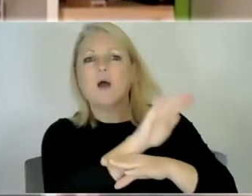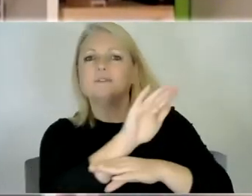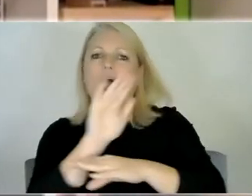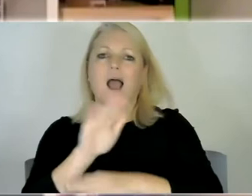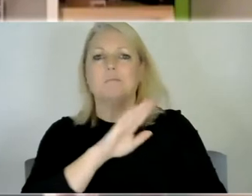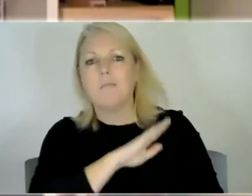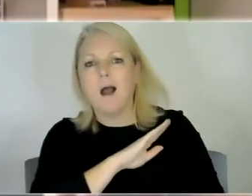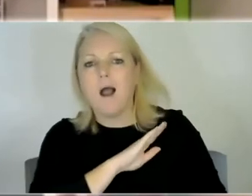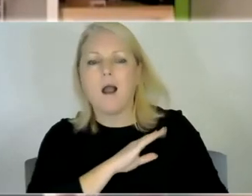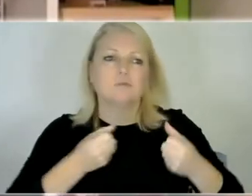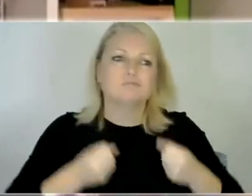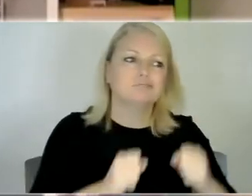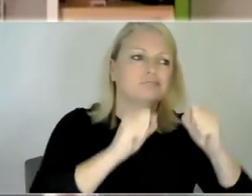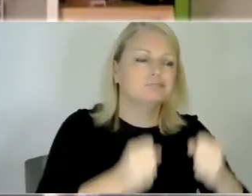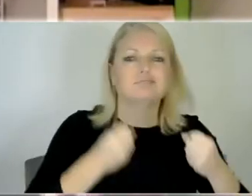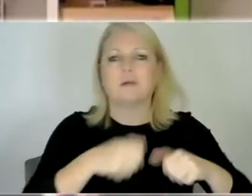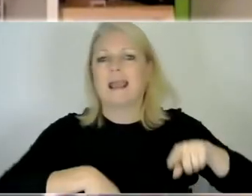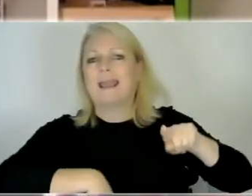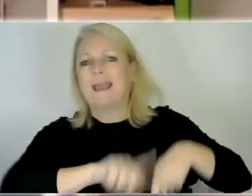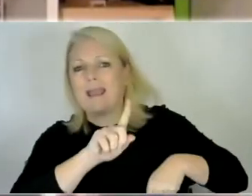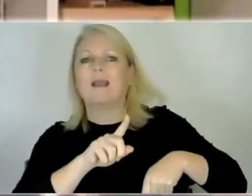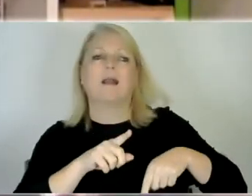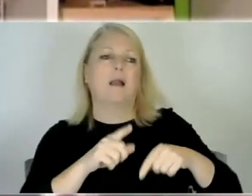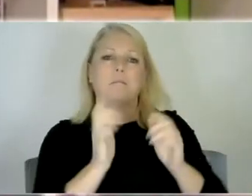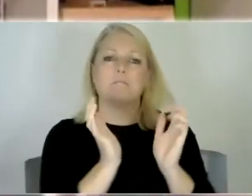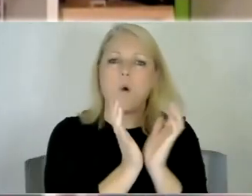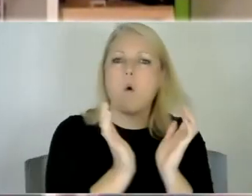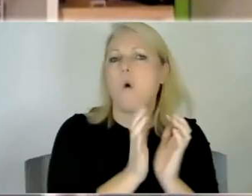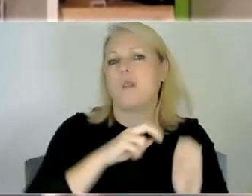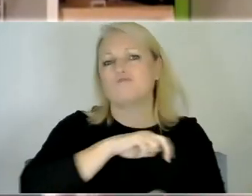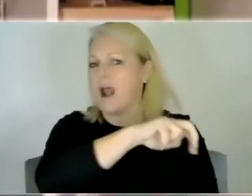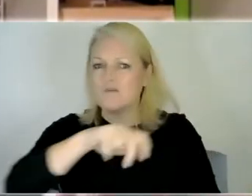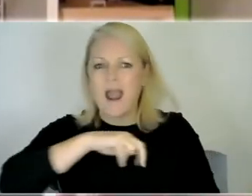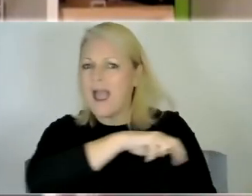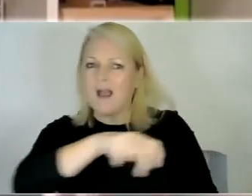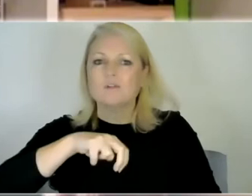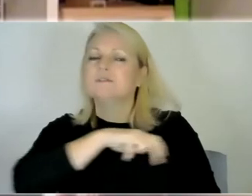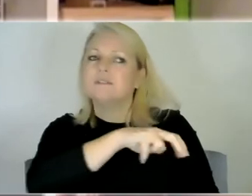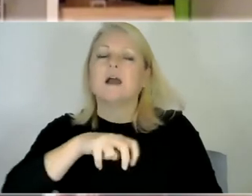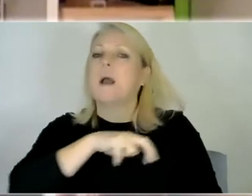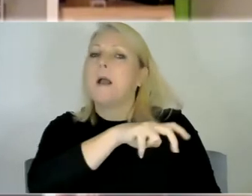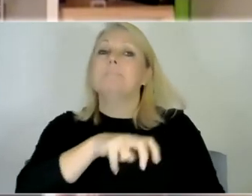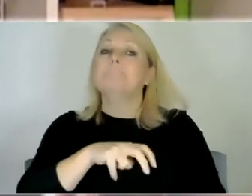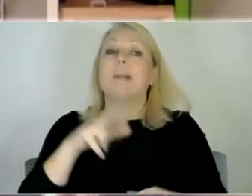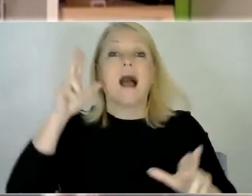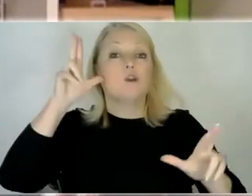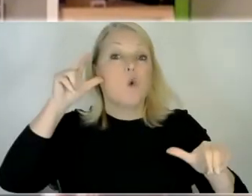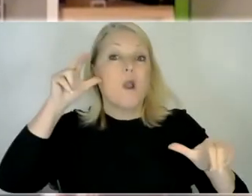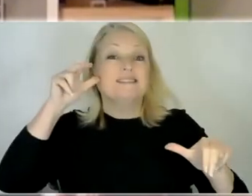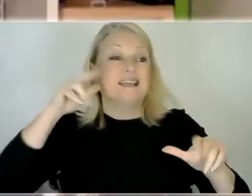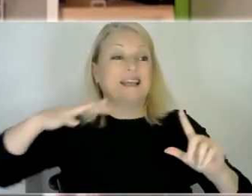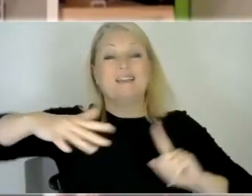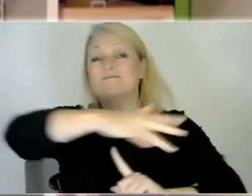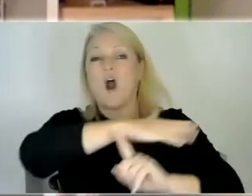loves you know kicking a ball around and just running freely he he struggles around noise and he struggles around other kids